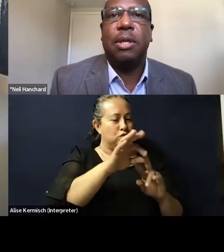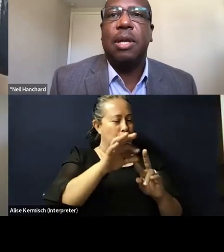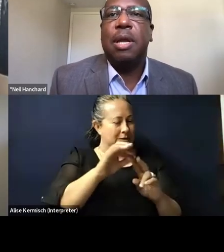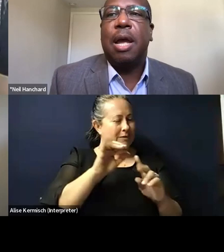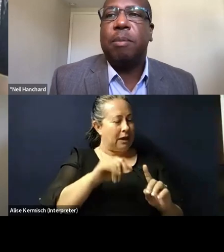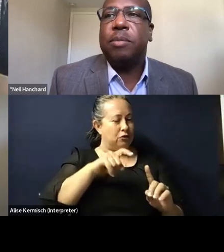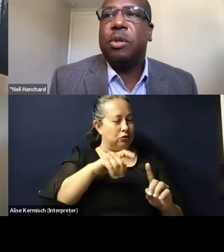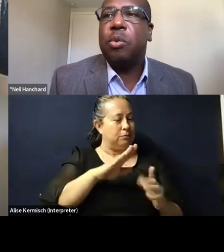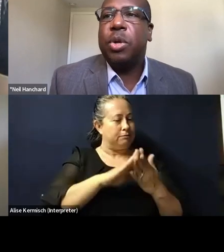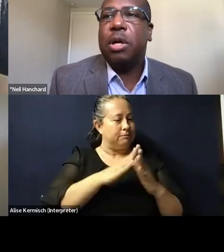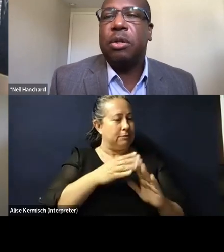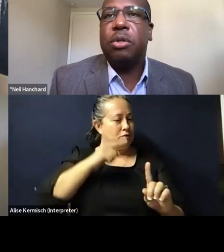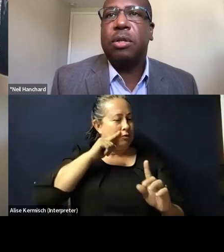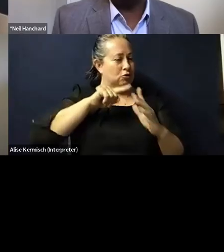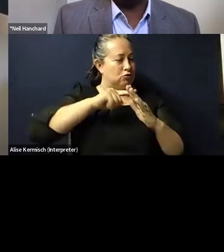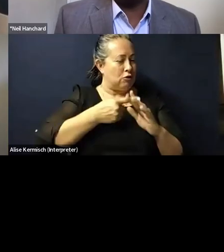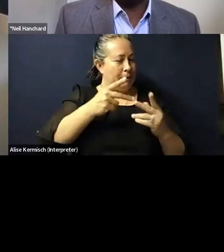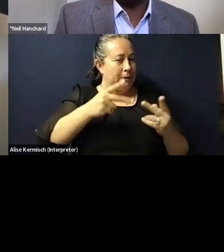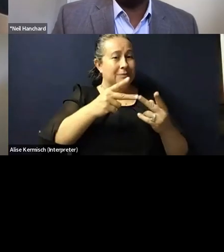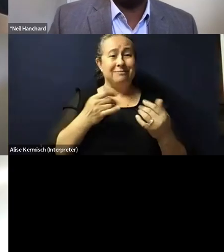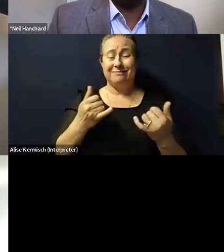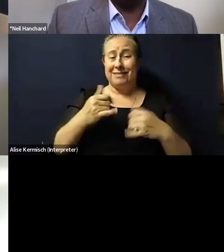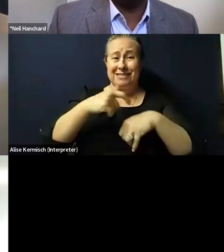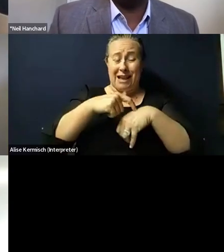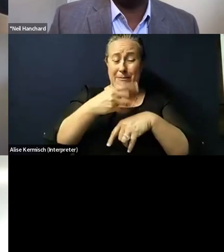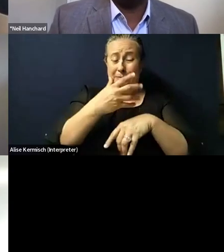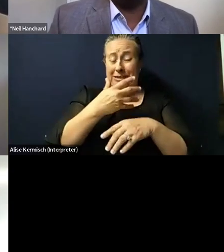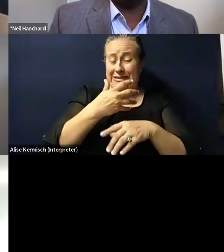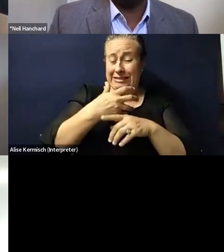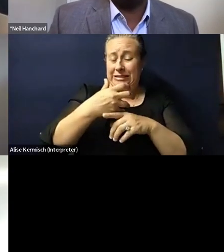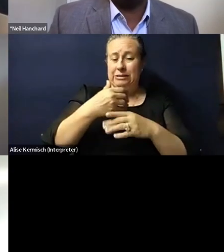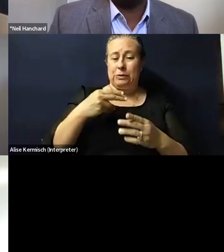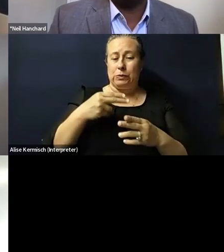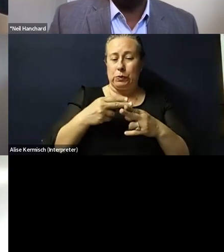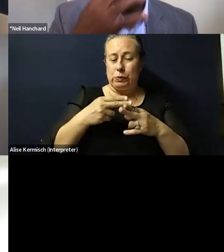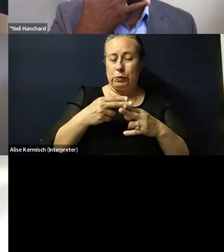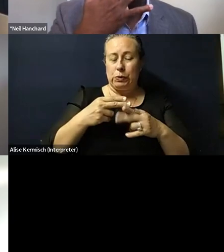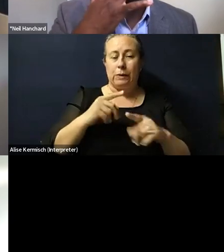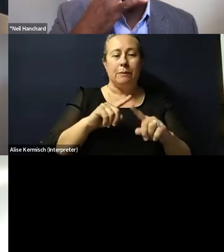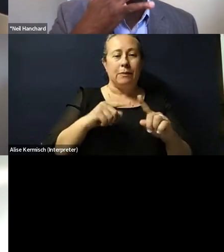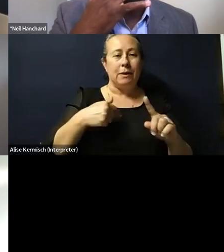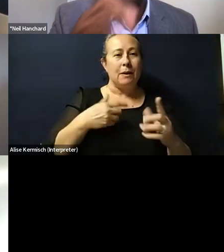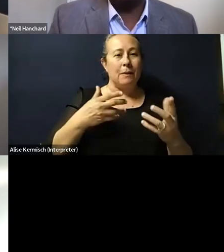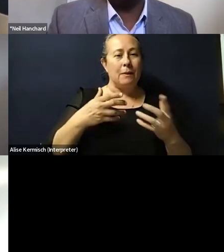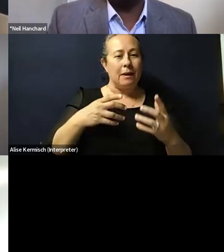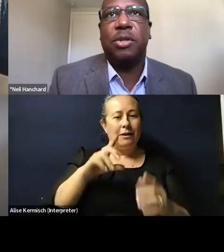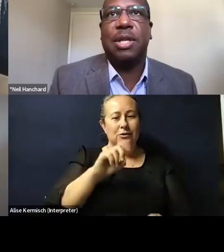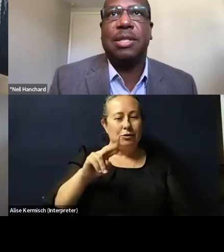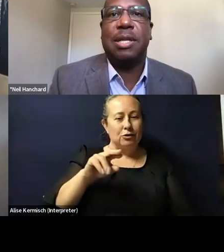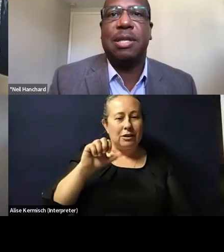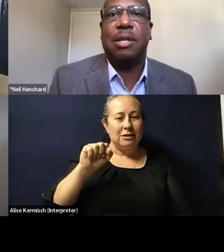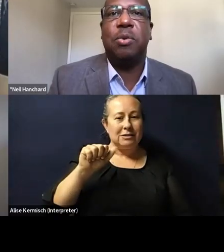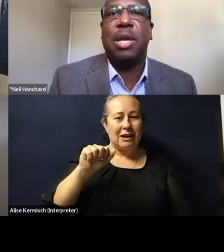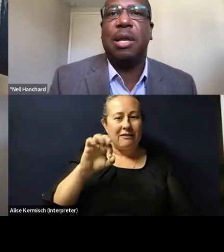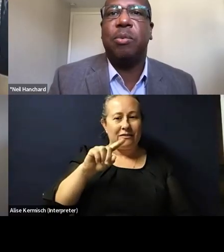point. Um, so we are just about out of time, but I did want to, um, just have Dr. Saffitt's answer one other question